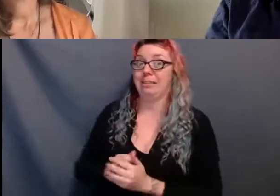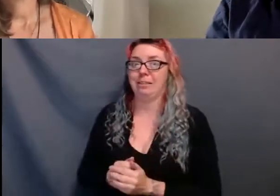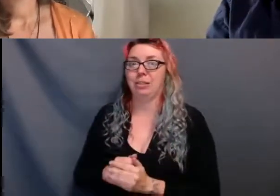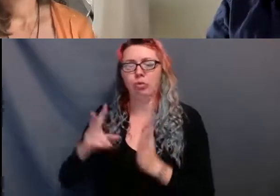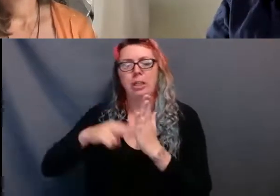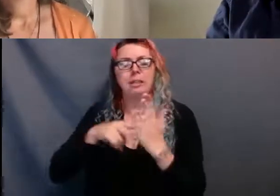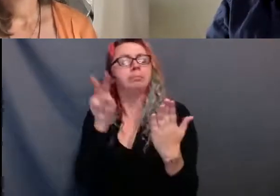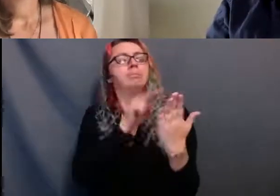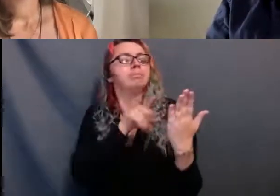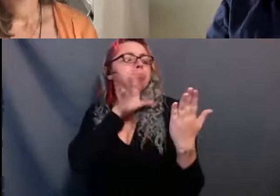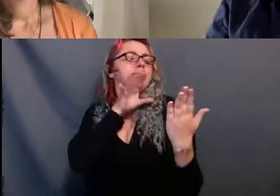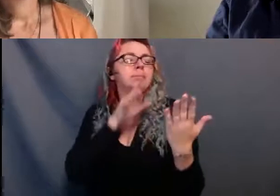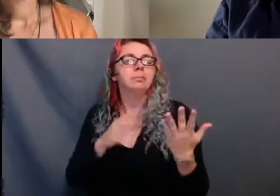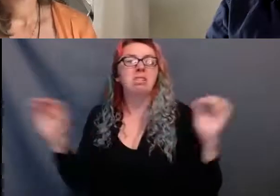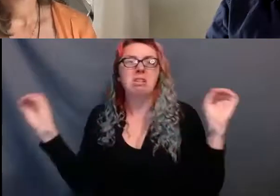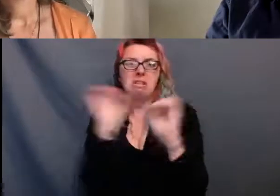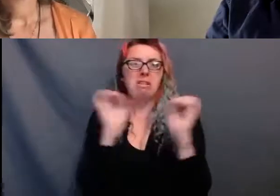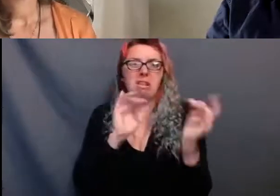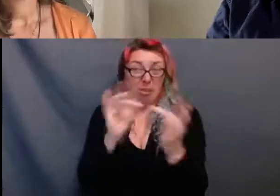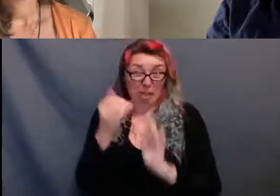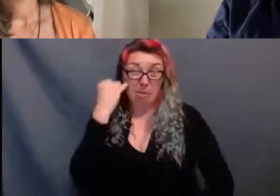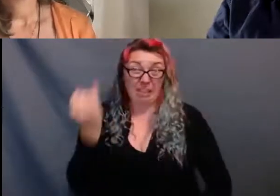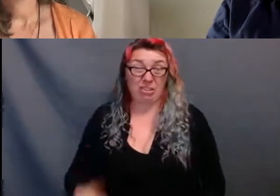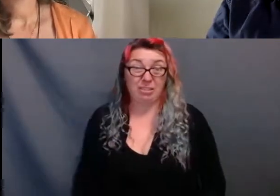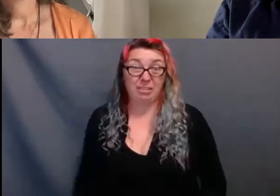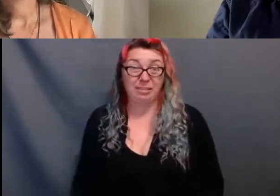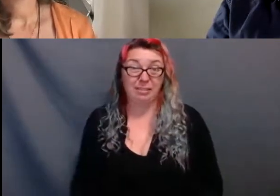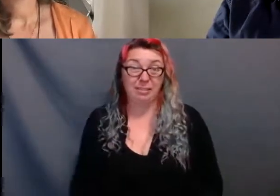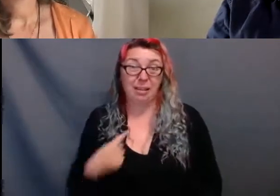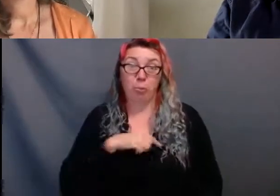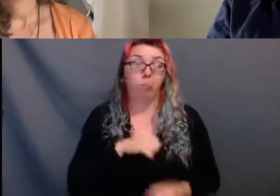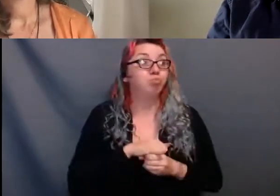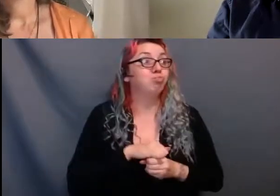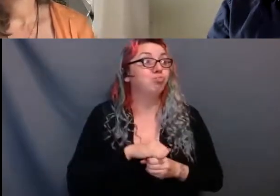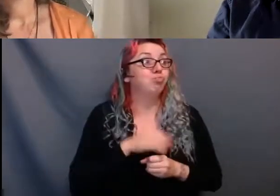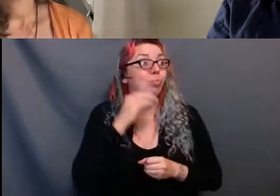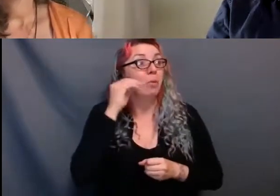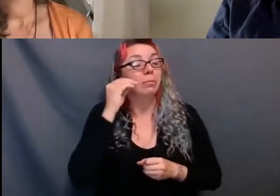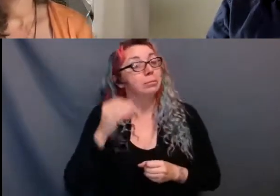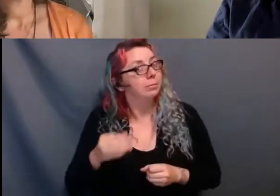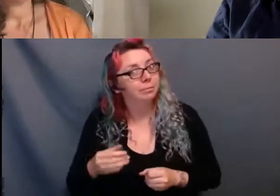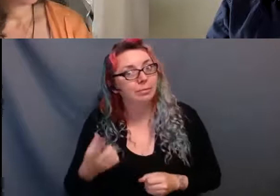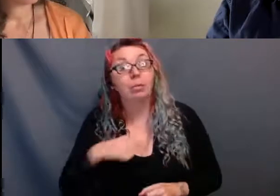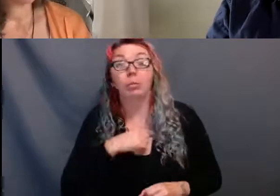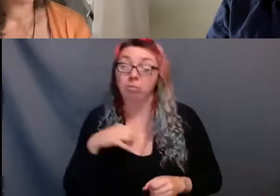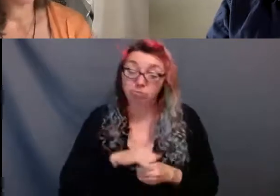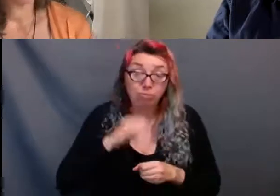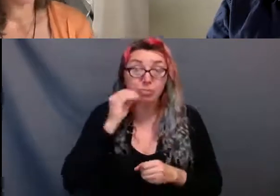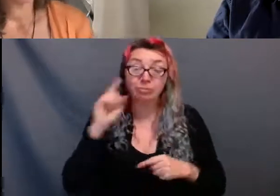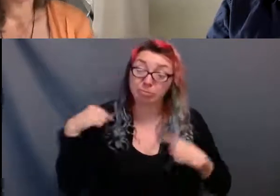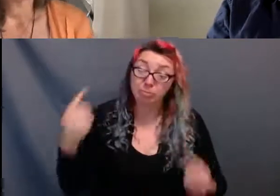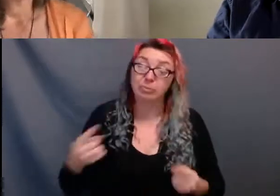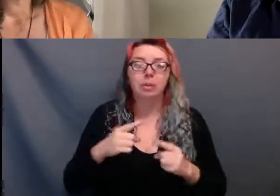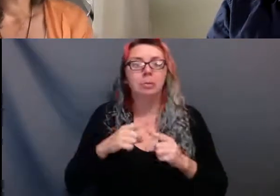When there is no one there to comfort us, art remains. Art is there to